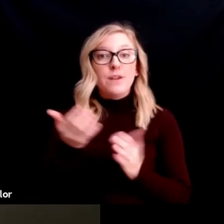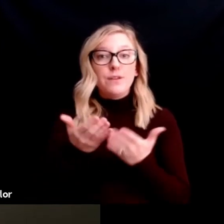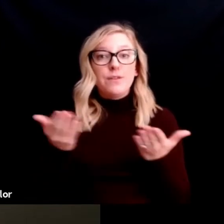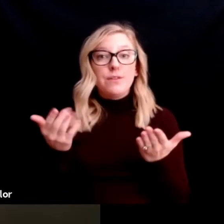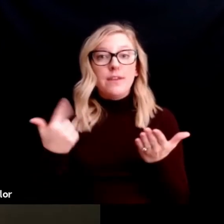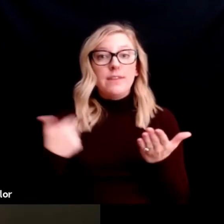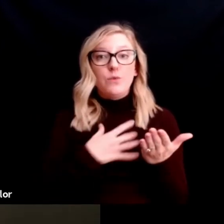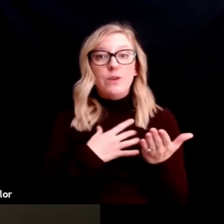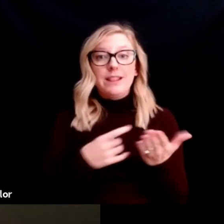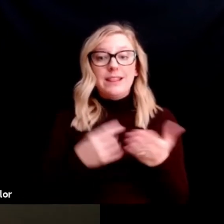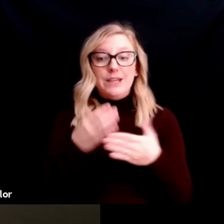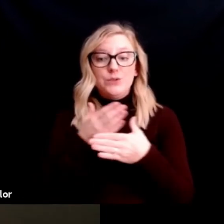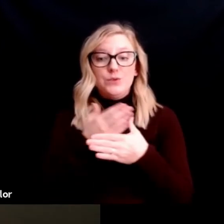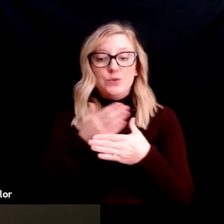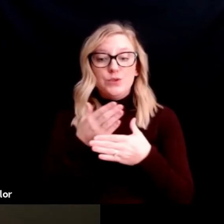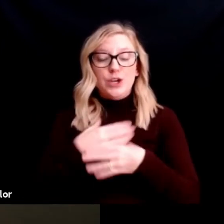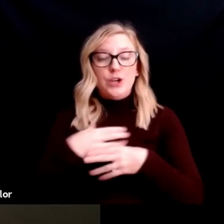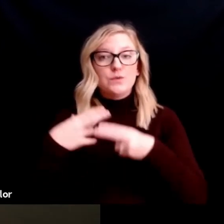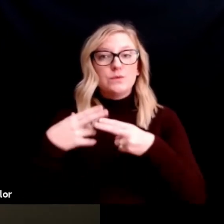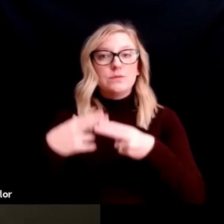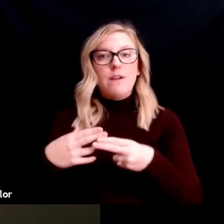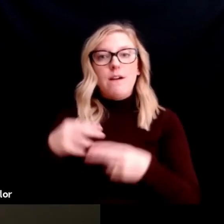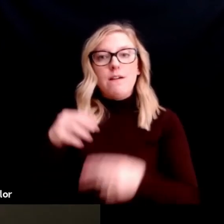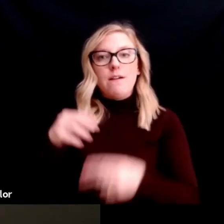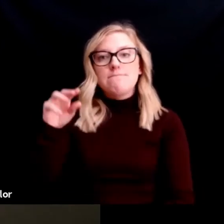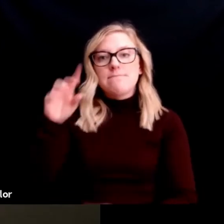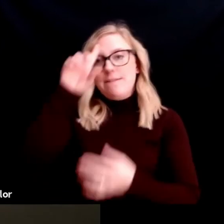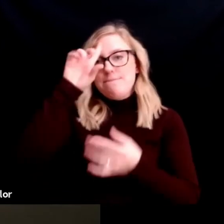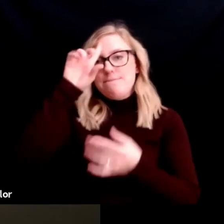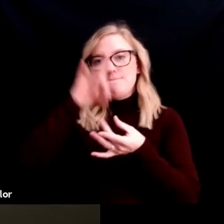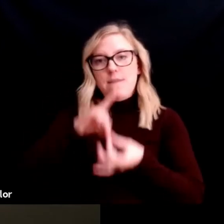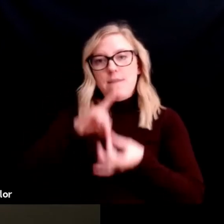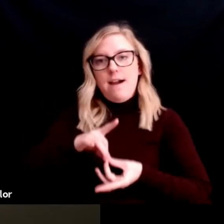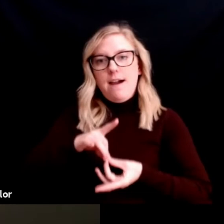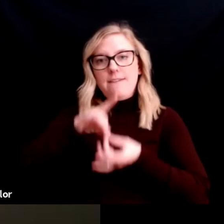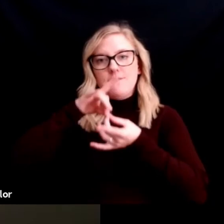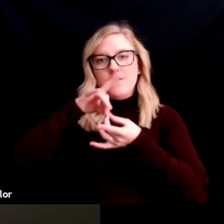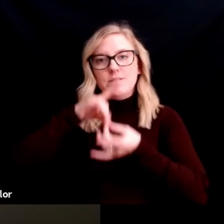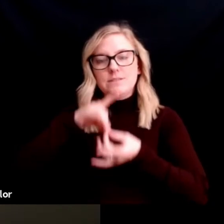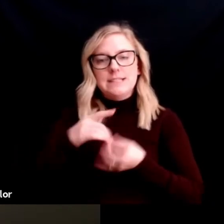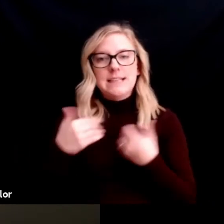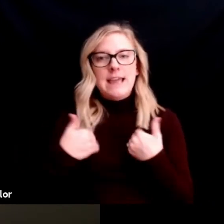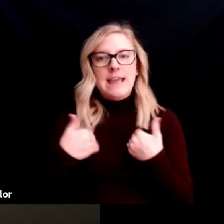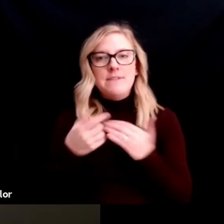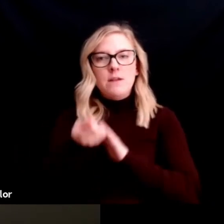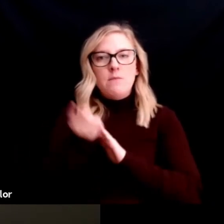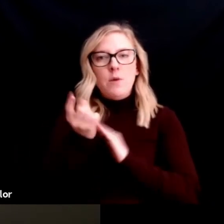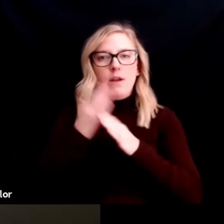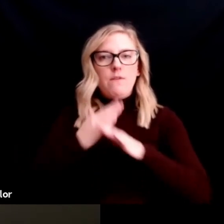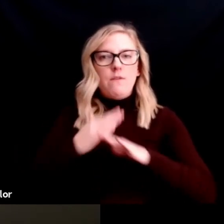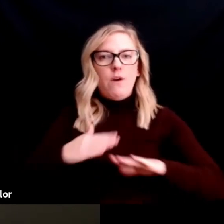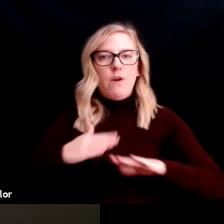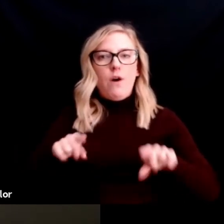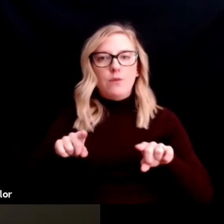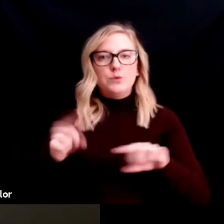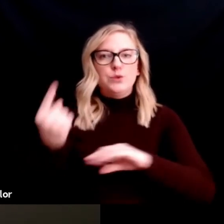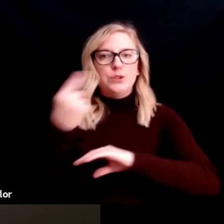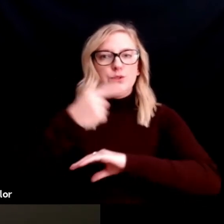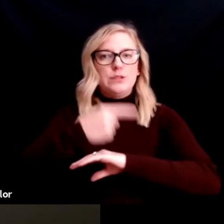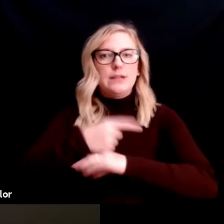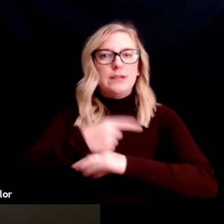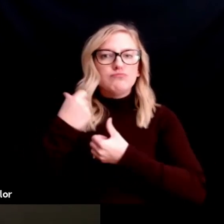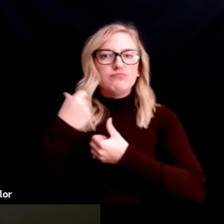is bringing mindfulness and a time for calm into your days. So, just remembering to take deep breaths.